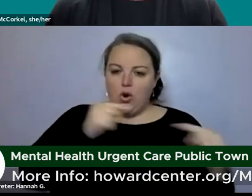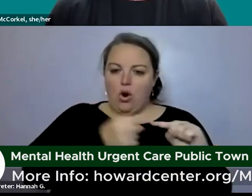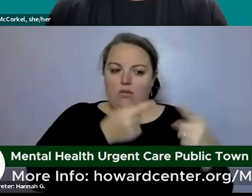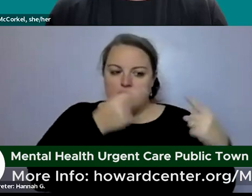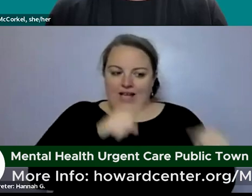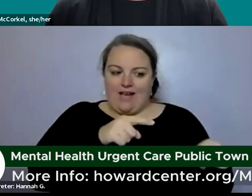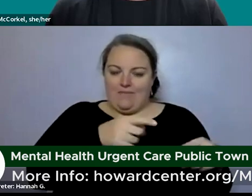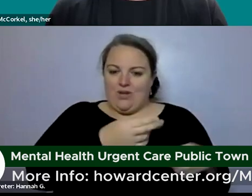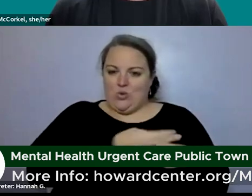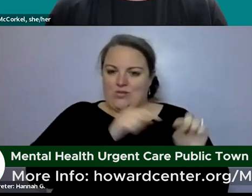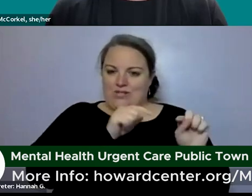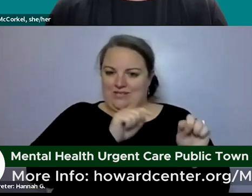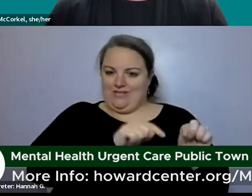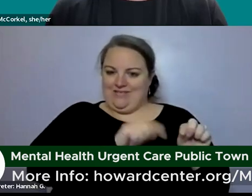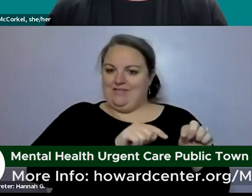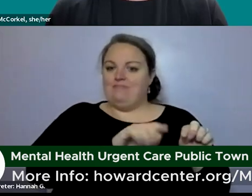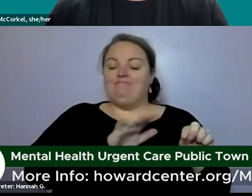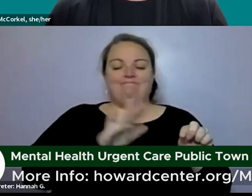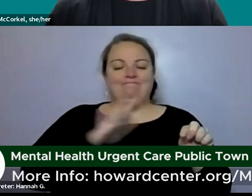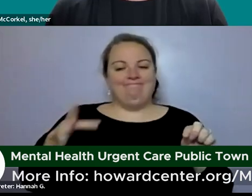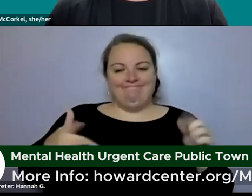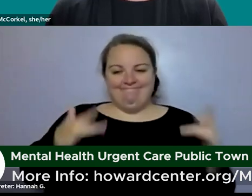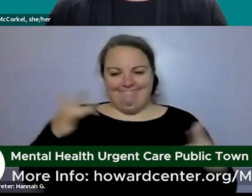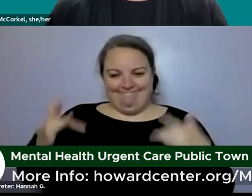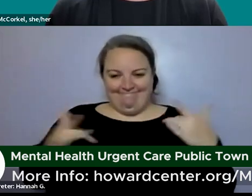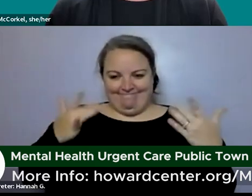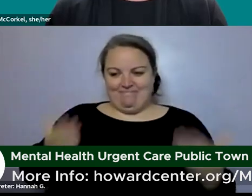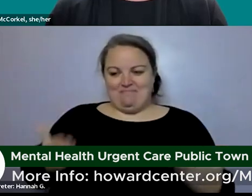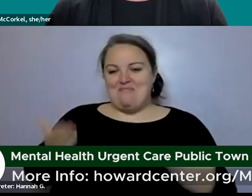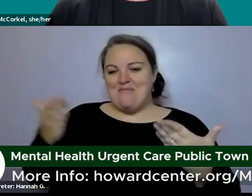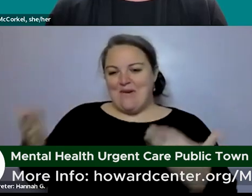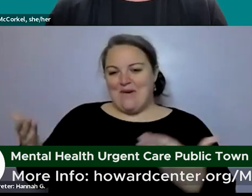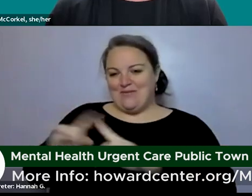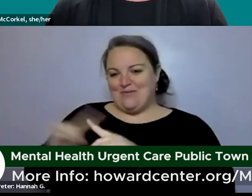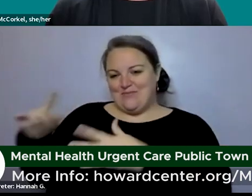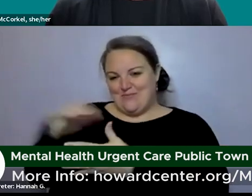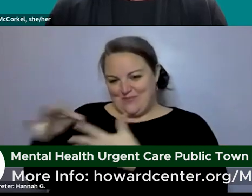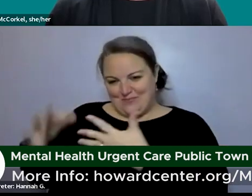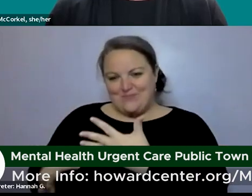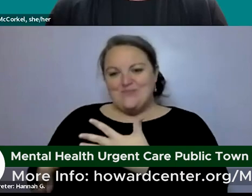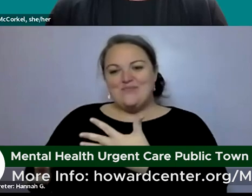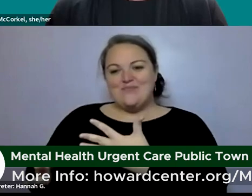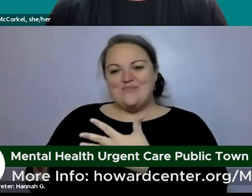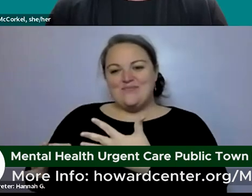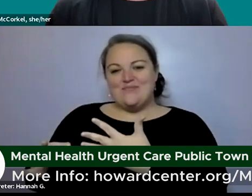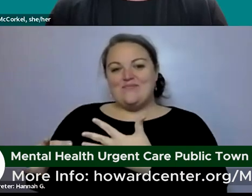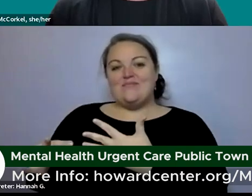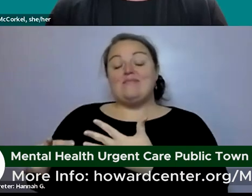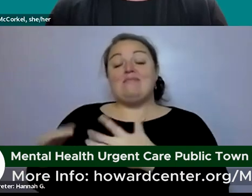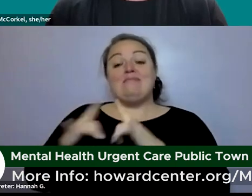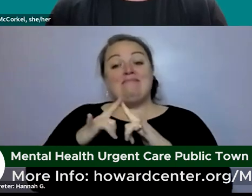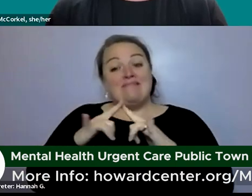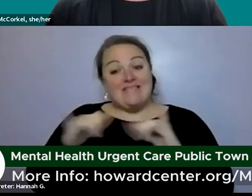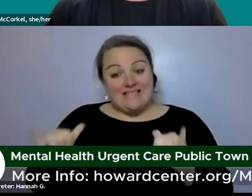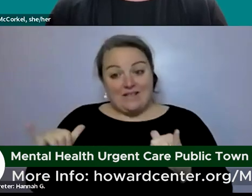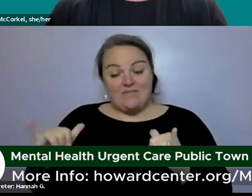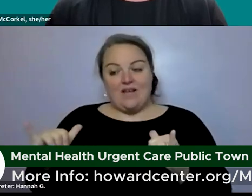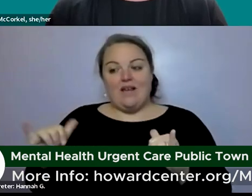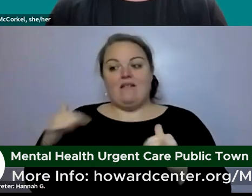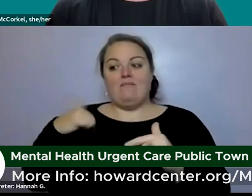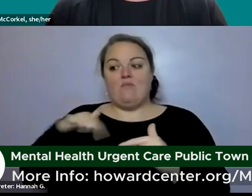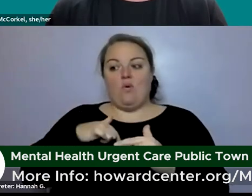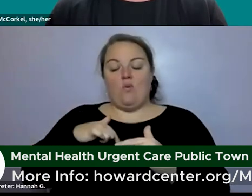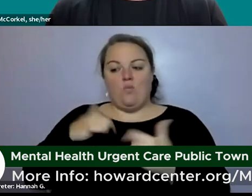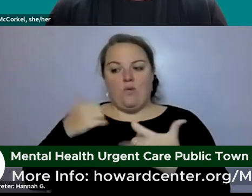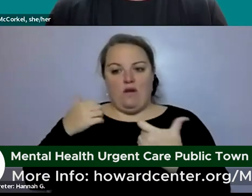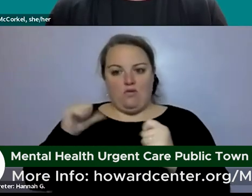we are really excited to offer alternatives to the traditional mental health system while we work to be trauma-informed and